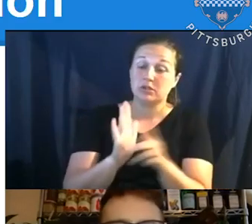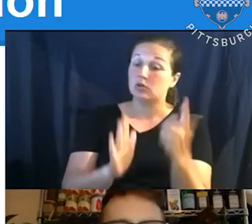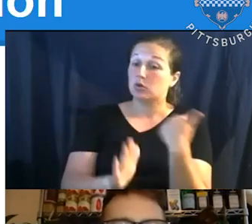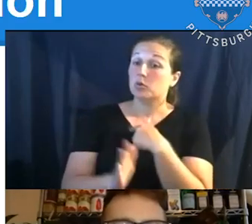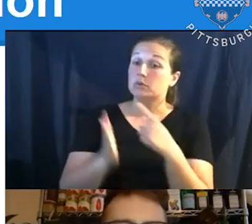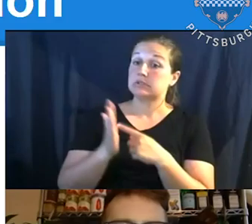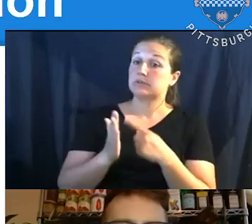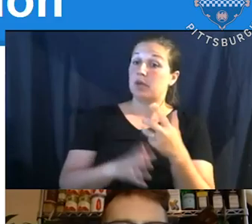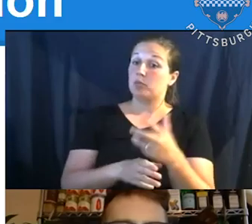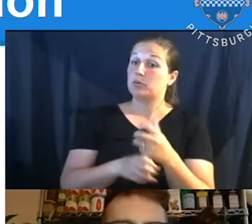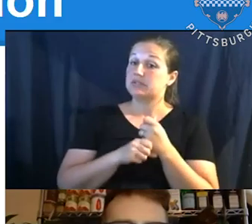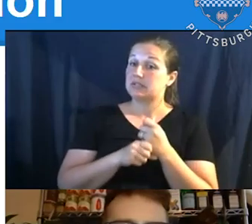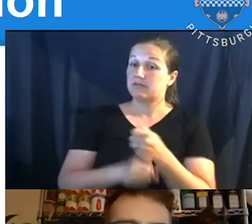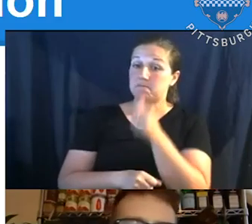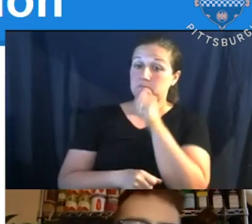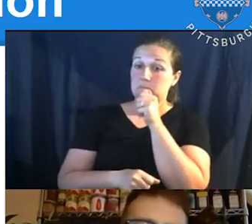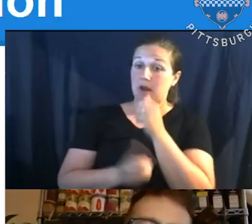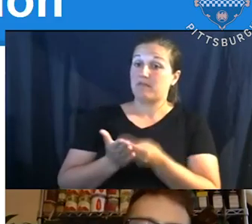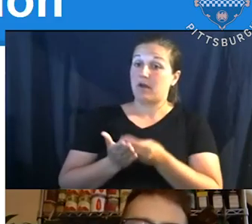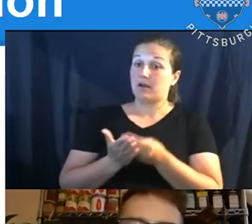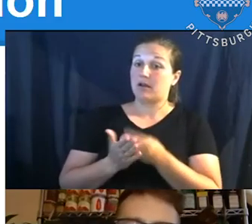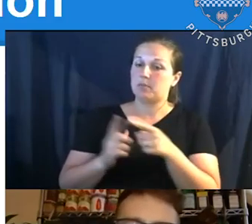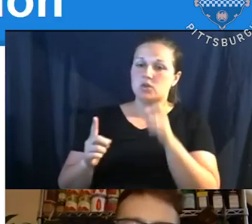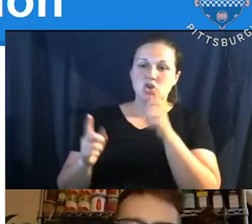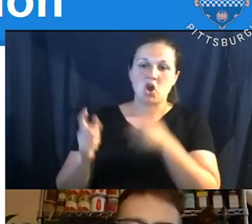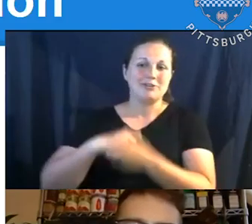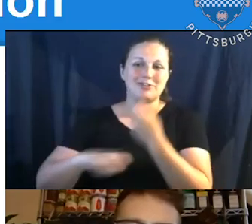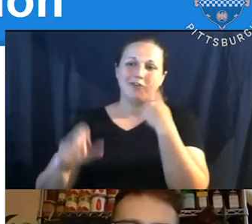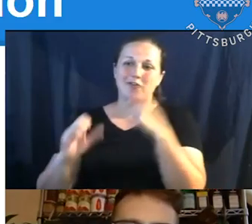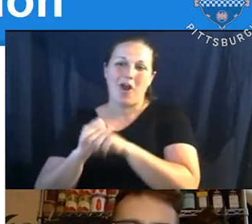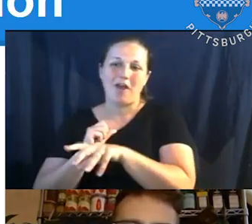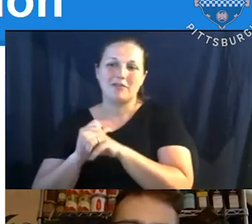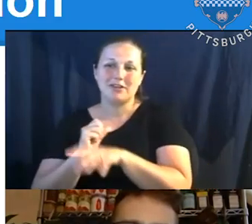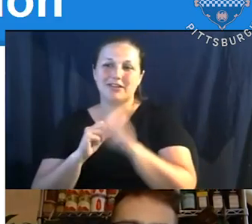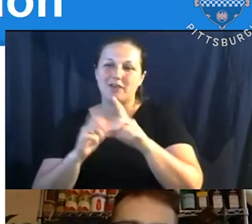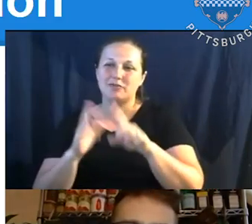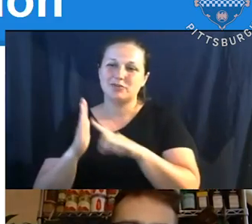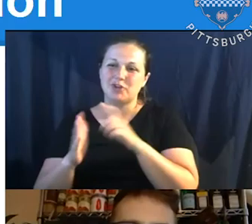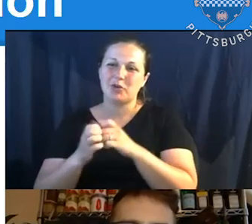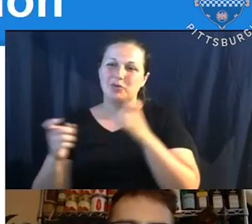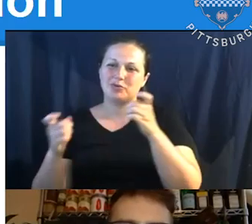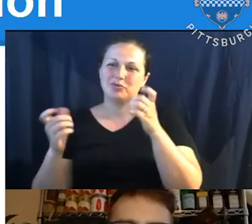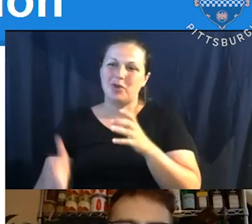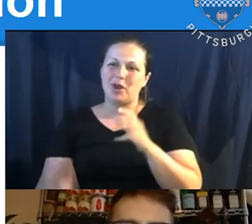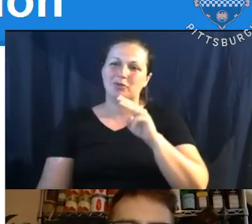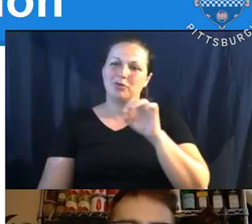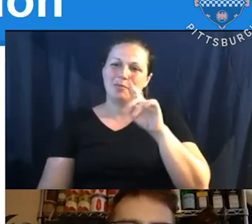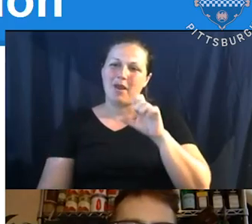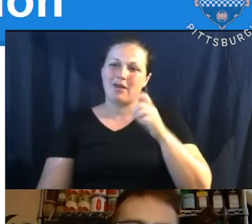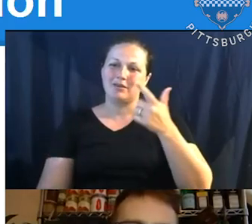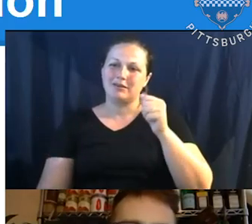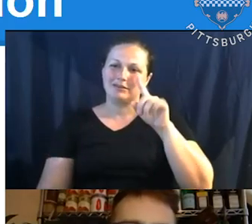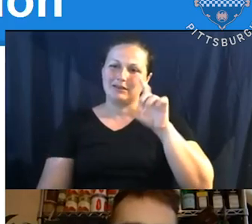but not in exchange for advertising. Um, I, I would almost say I'd have to check with the, um, Director Mike Gabel on, on what his,